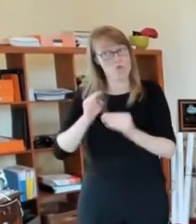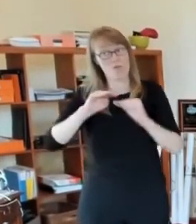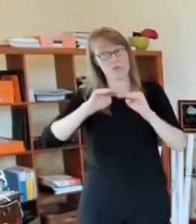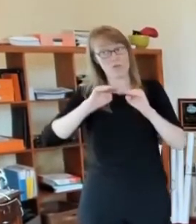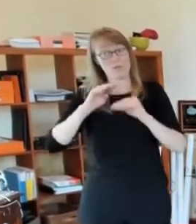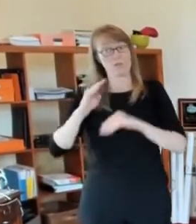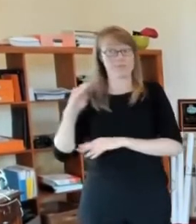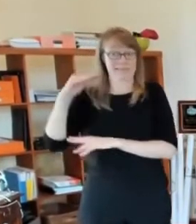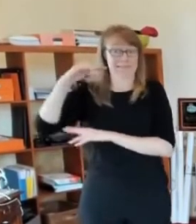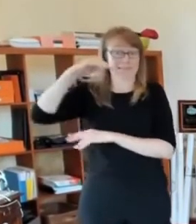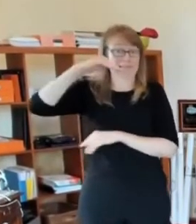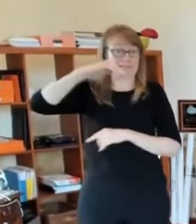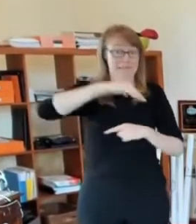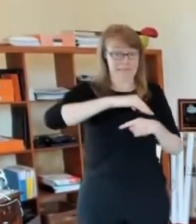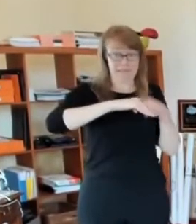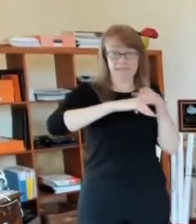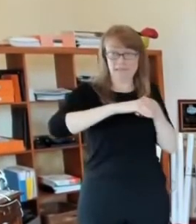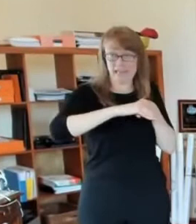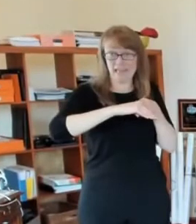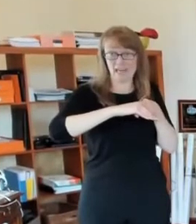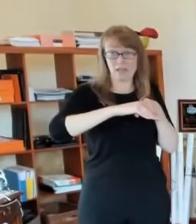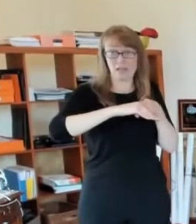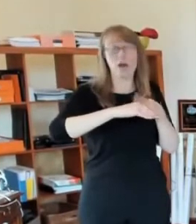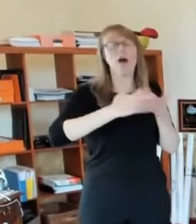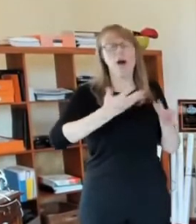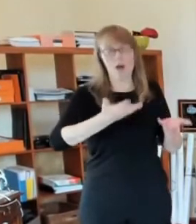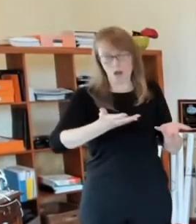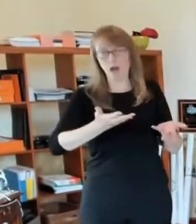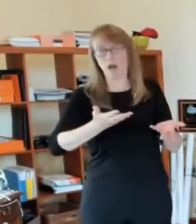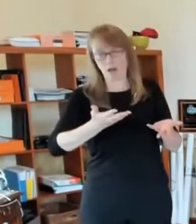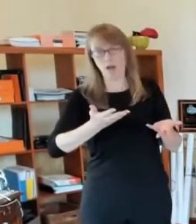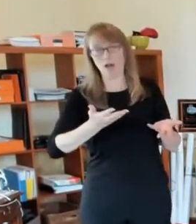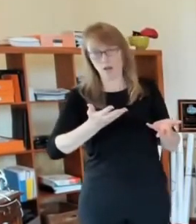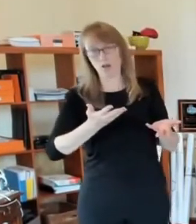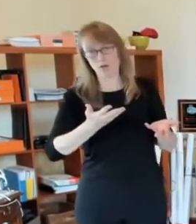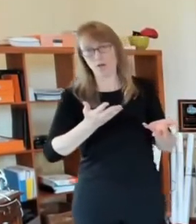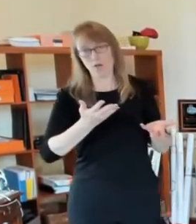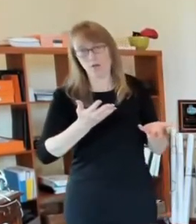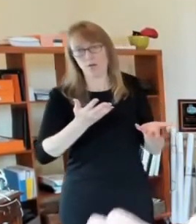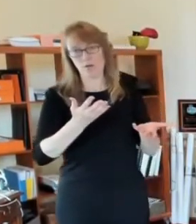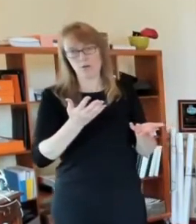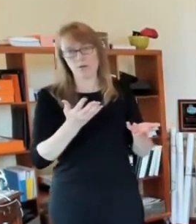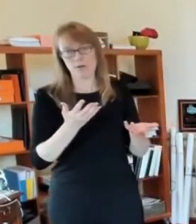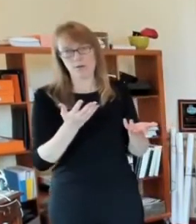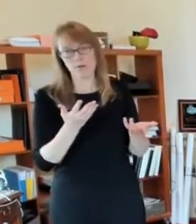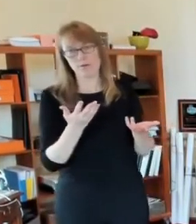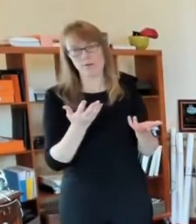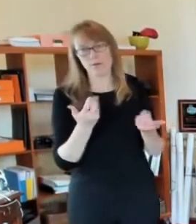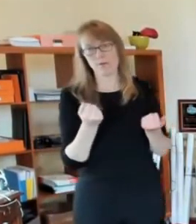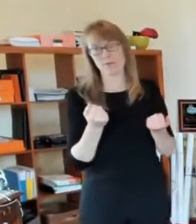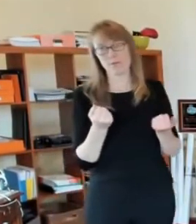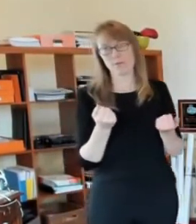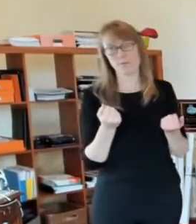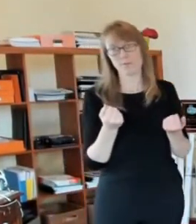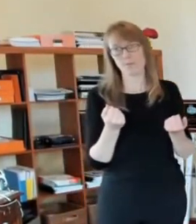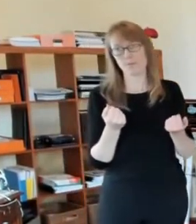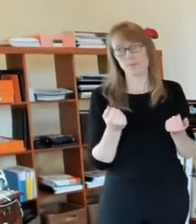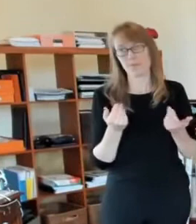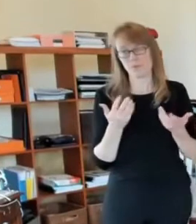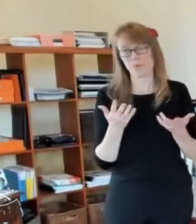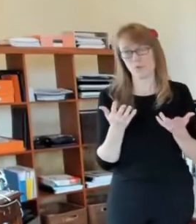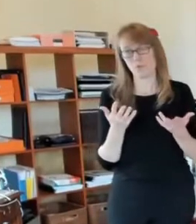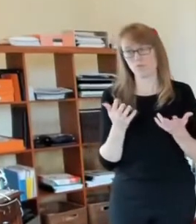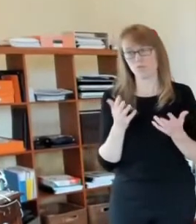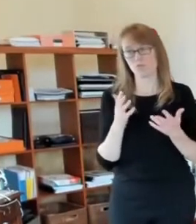Uh, and if we can really see compliance with that, then we will see, uh, we won't continue to see such a steep, uh, game.